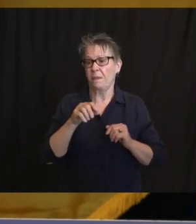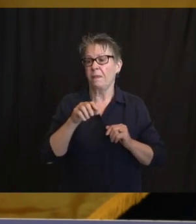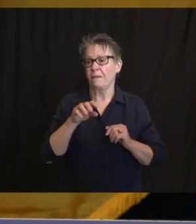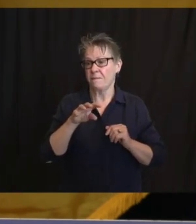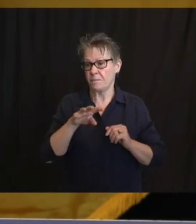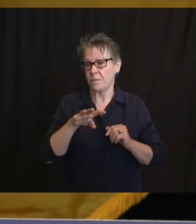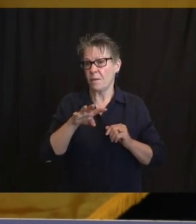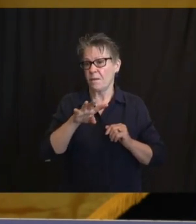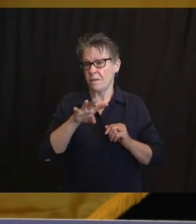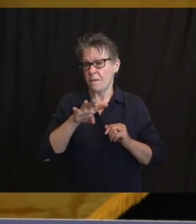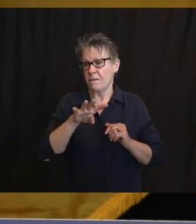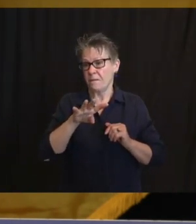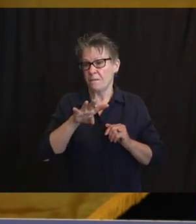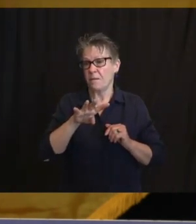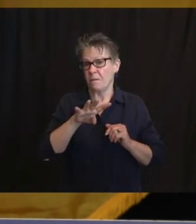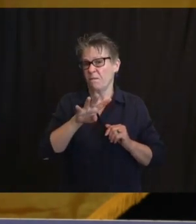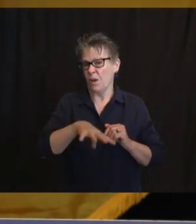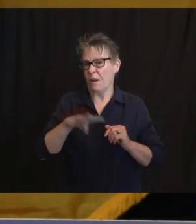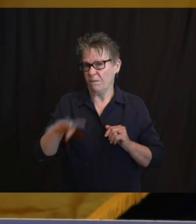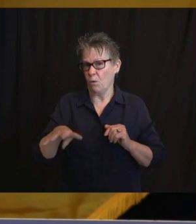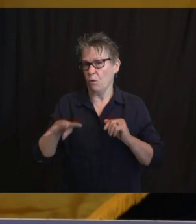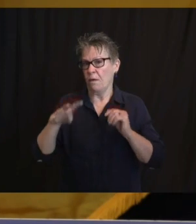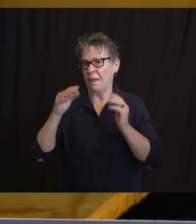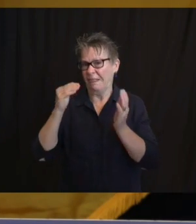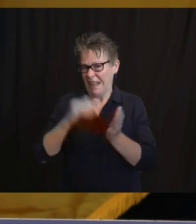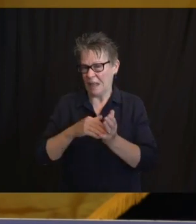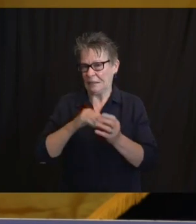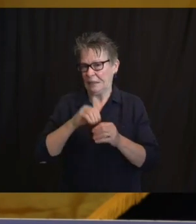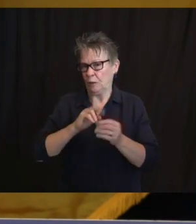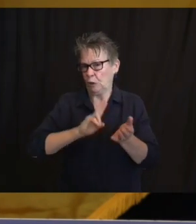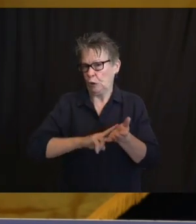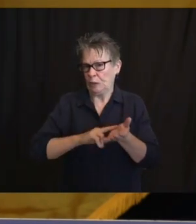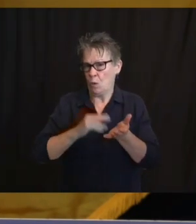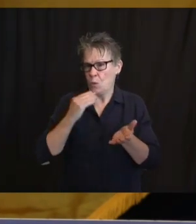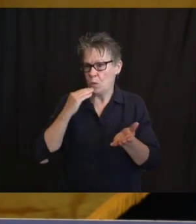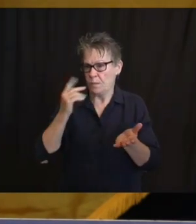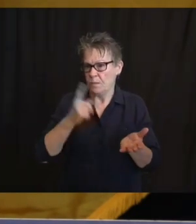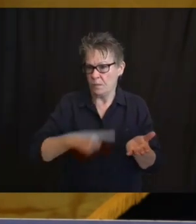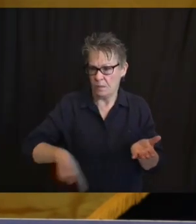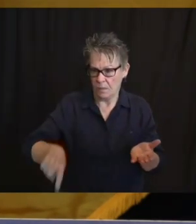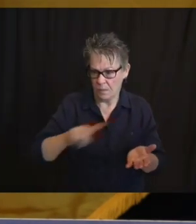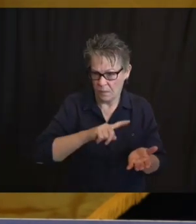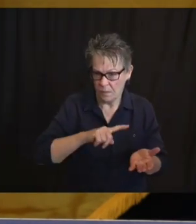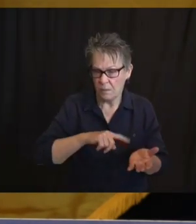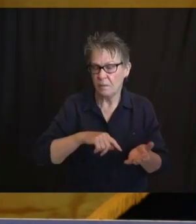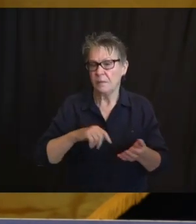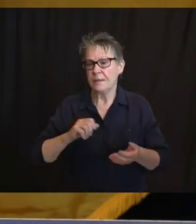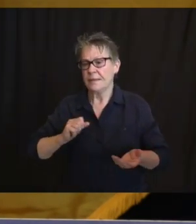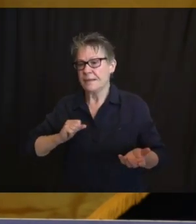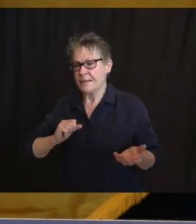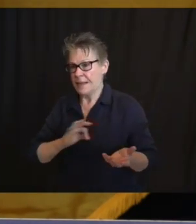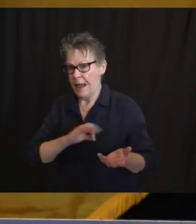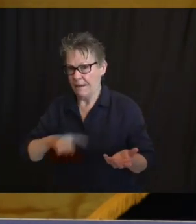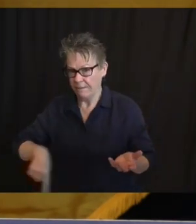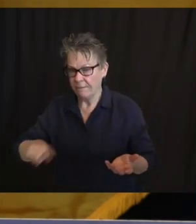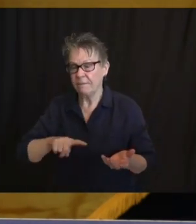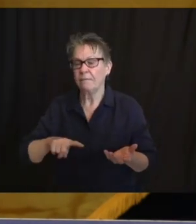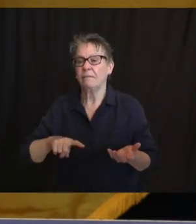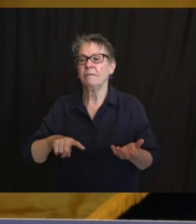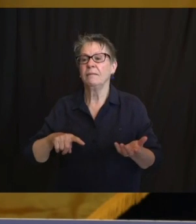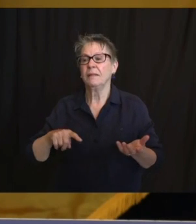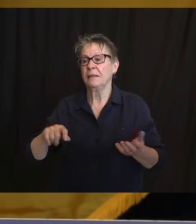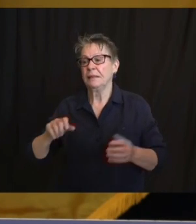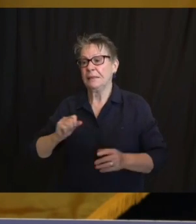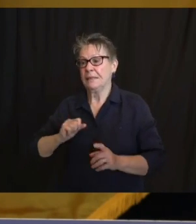The residents have returned a positivity of 10%. The staff is 4%, with